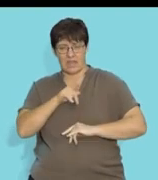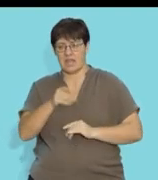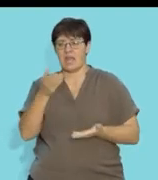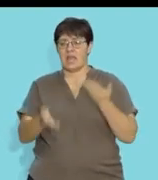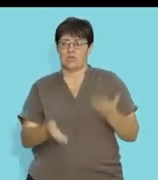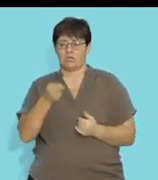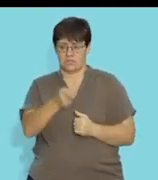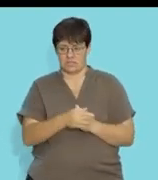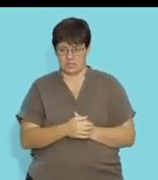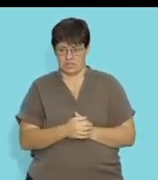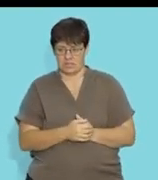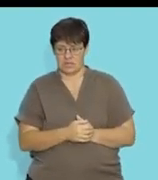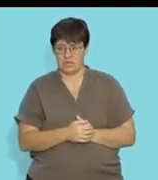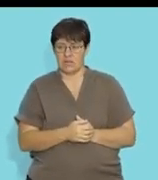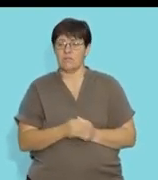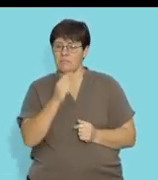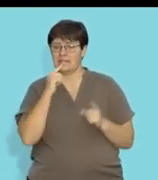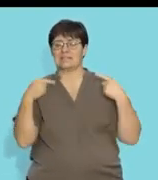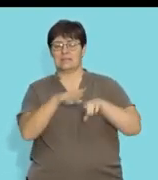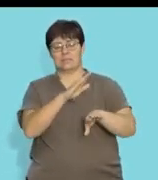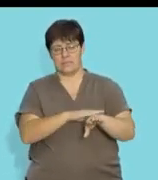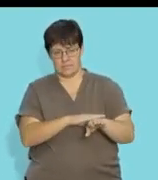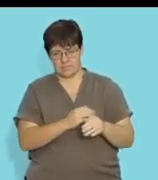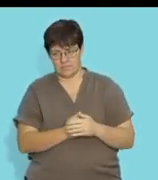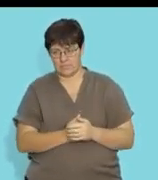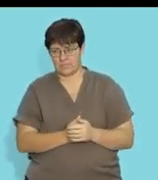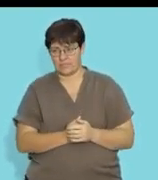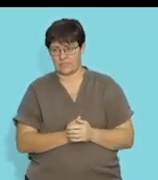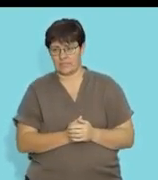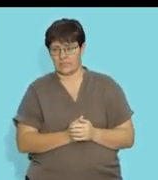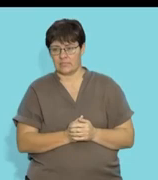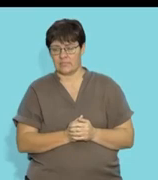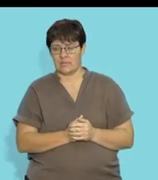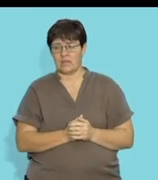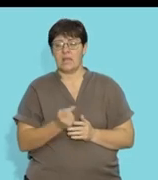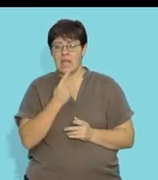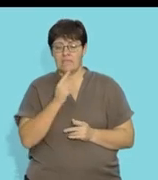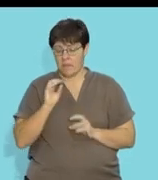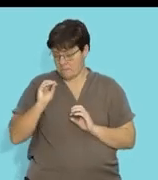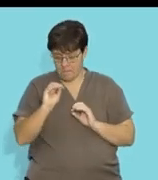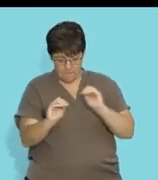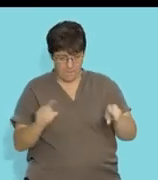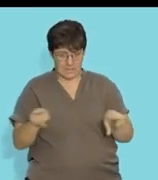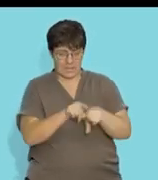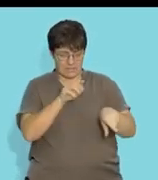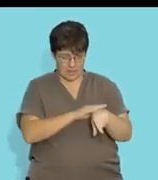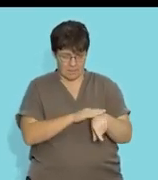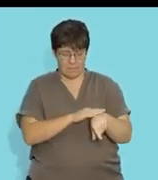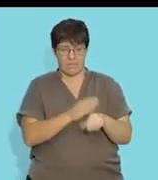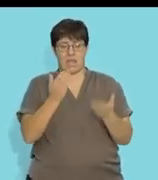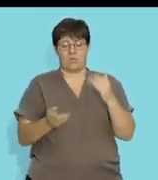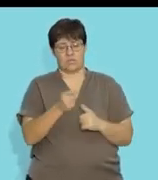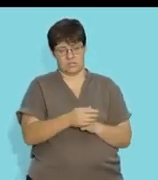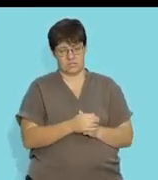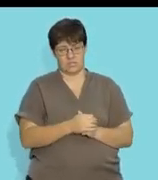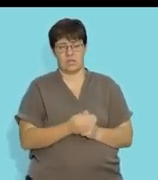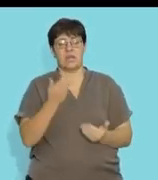the equations simultaneously, right? So if I plug them simultaneously into the